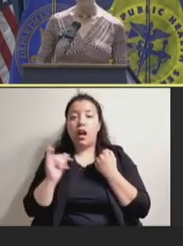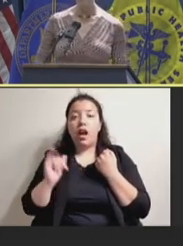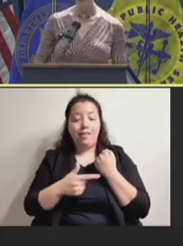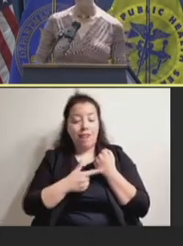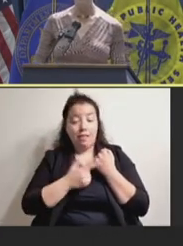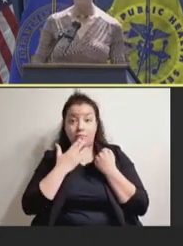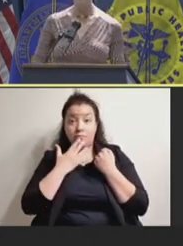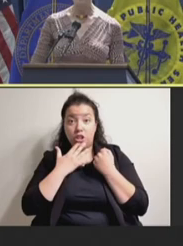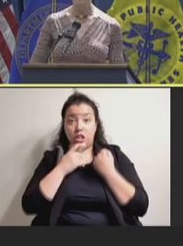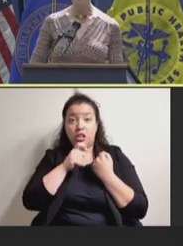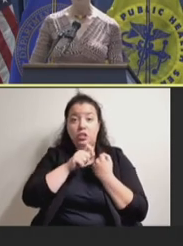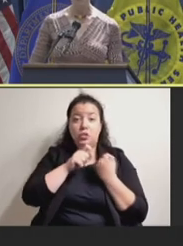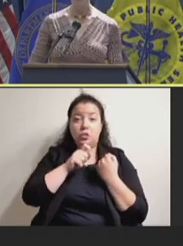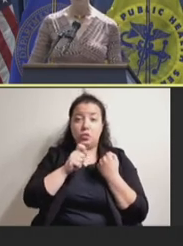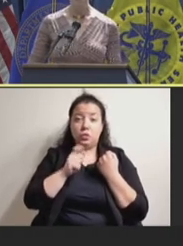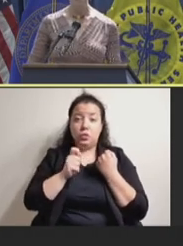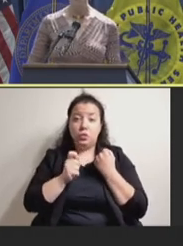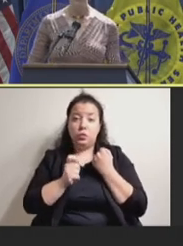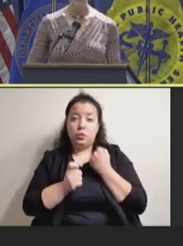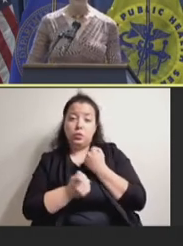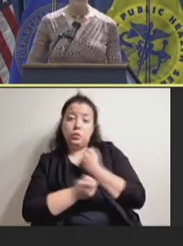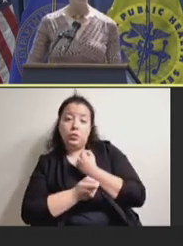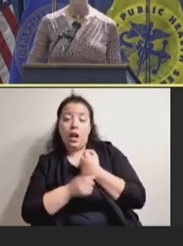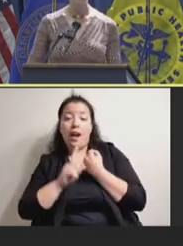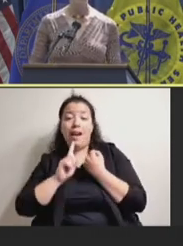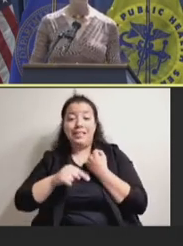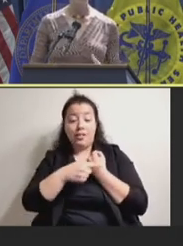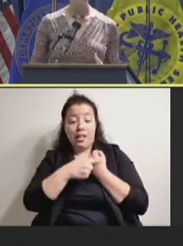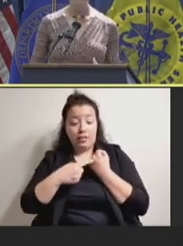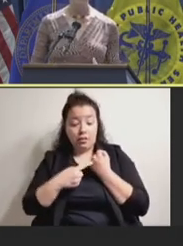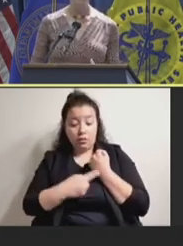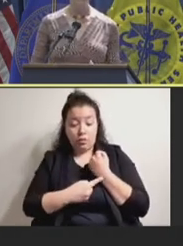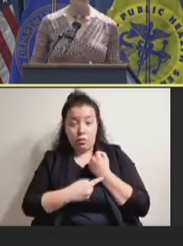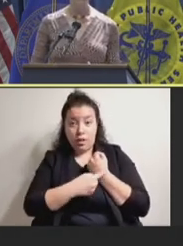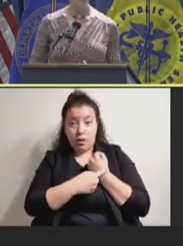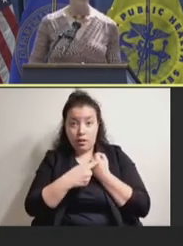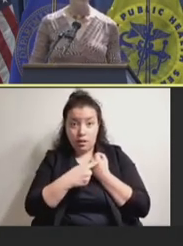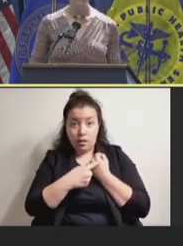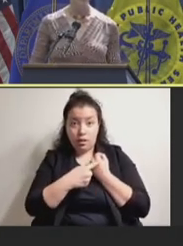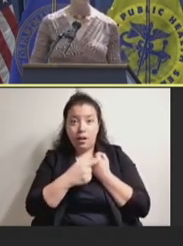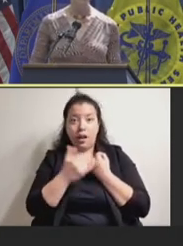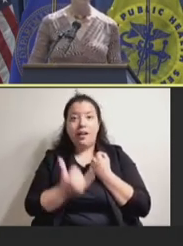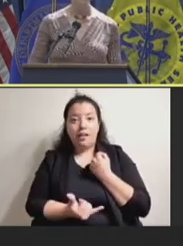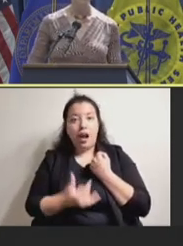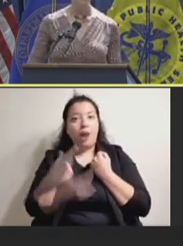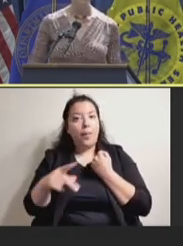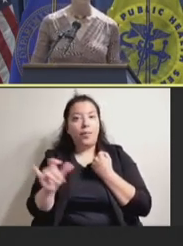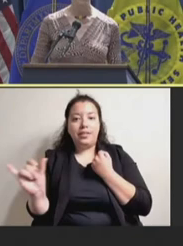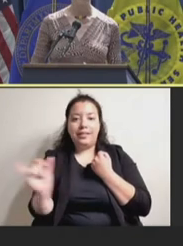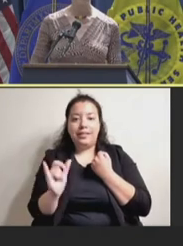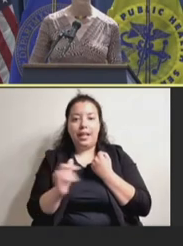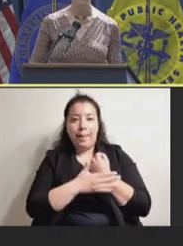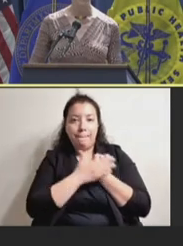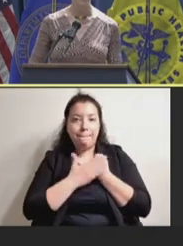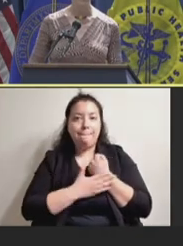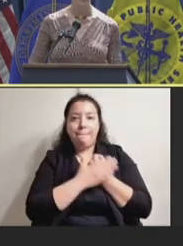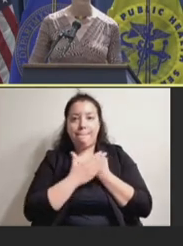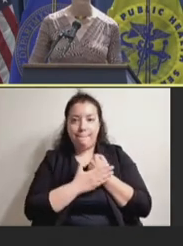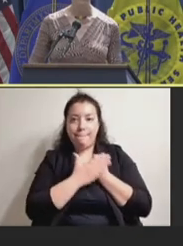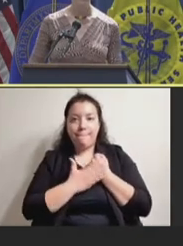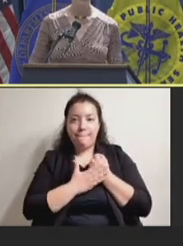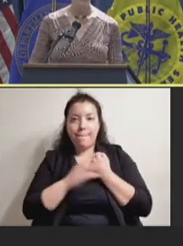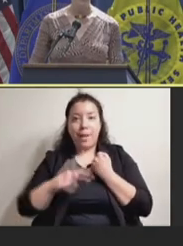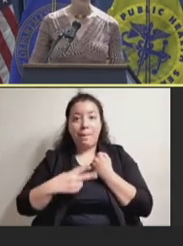until it matches the background color, at which point that means that that vial has been exposed to the limit of heat that it can